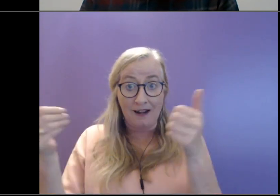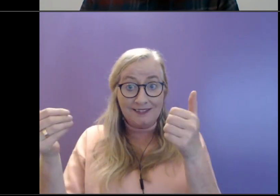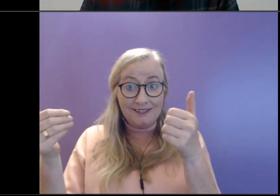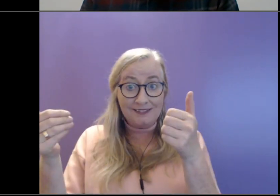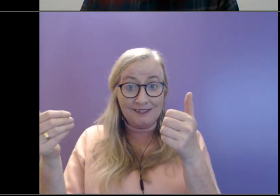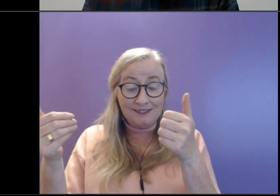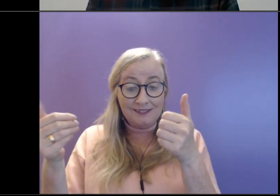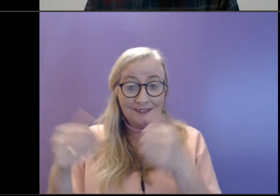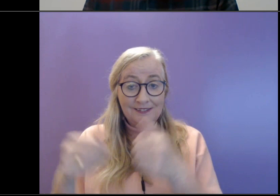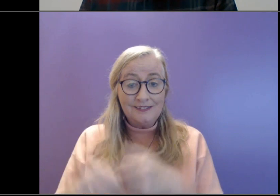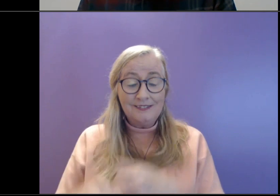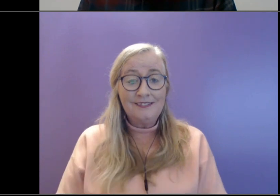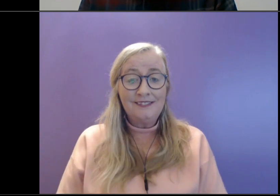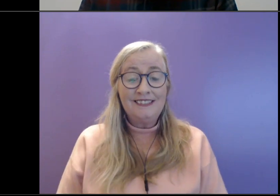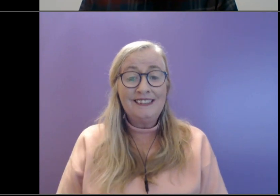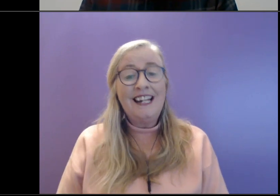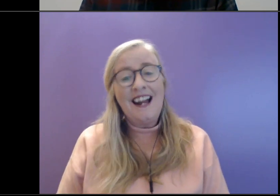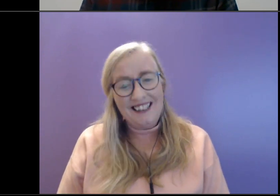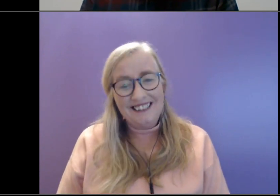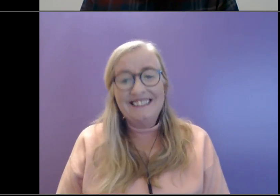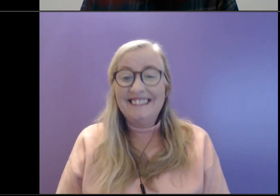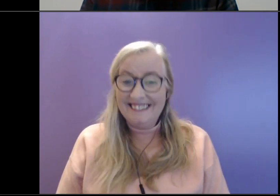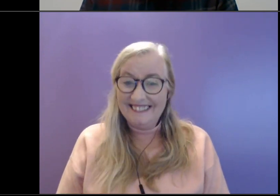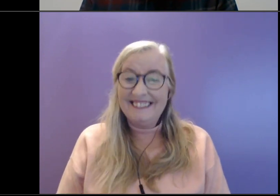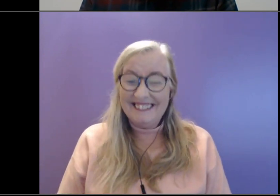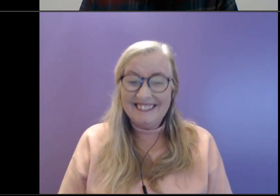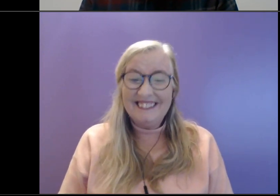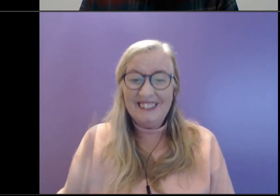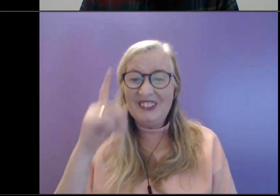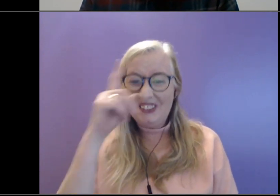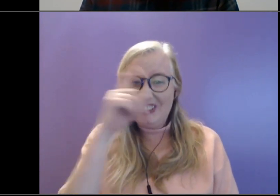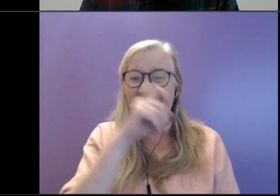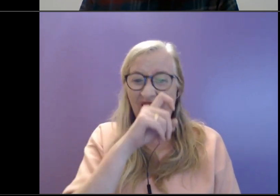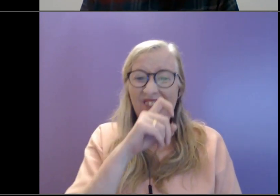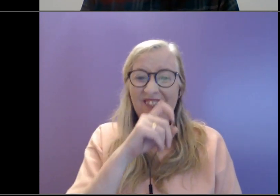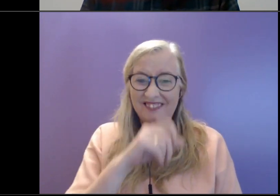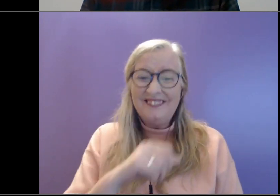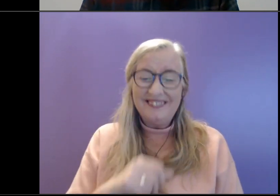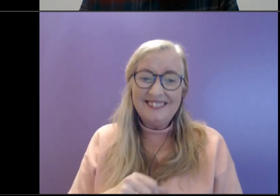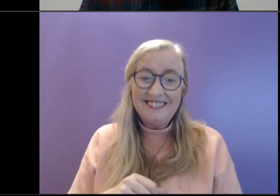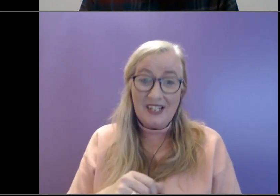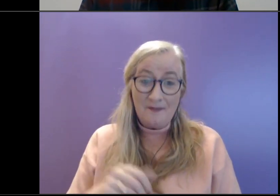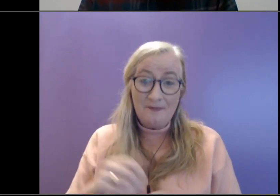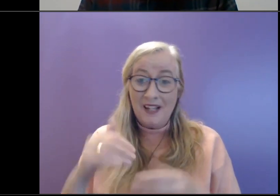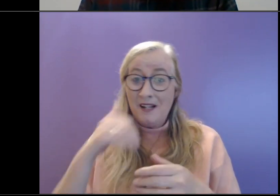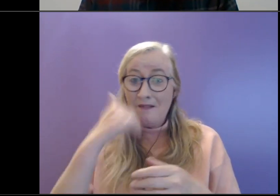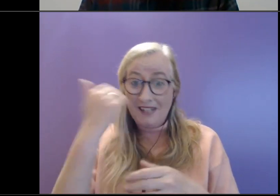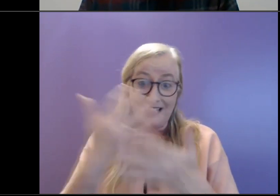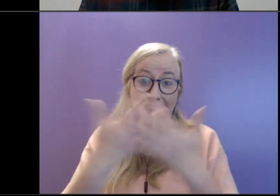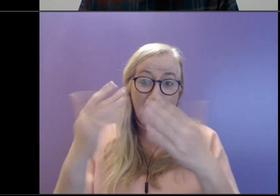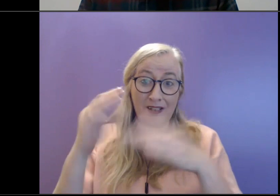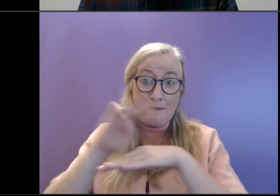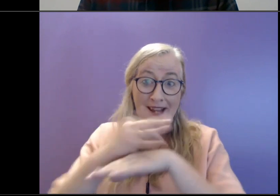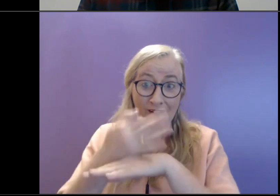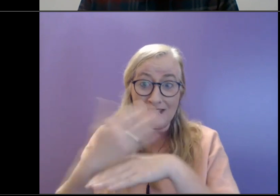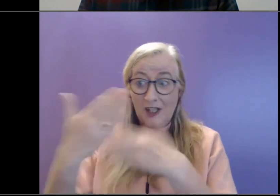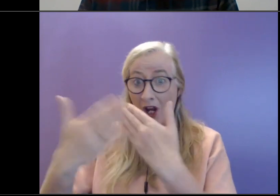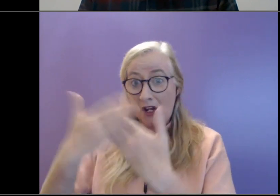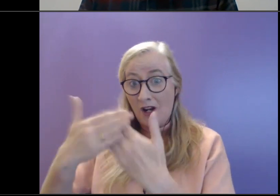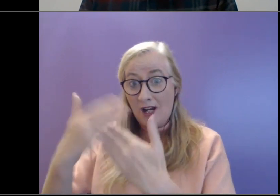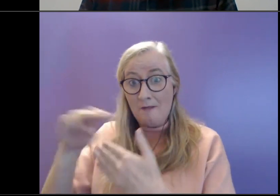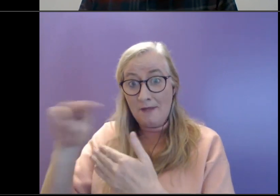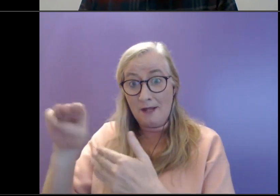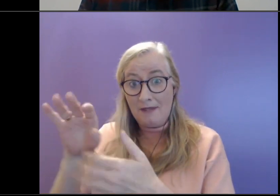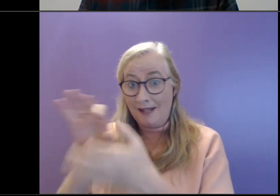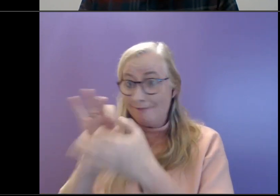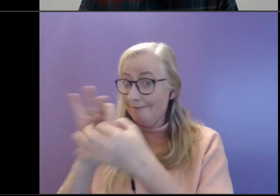That's a tough one. I suppose sometimes people, we hear a lot from parents that teenagers can sometimes be challenging to